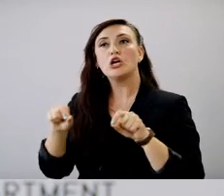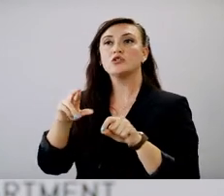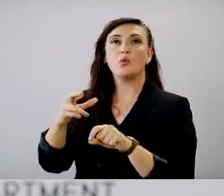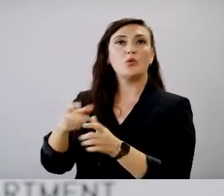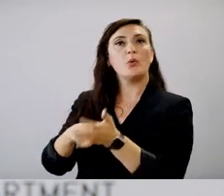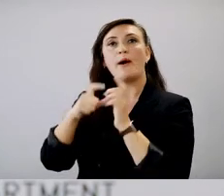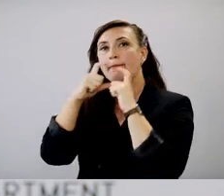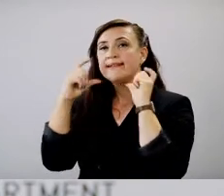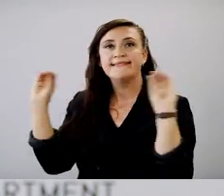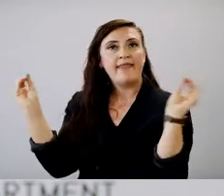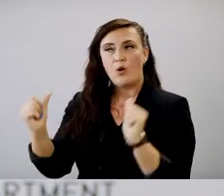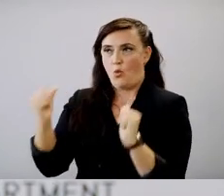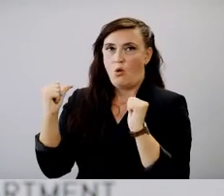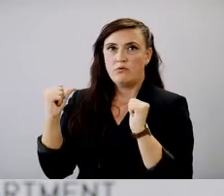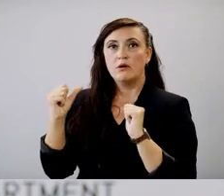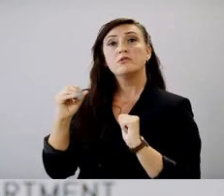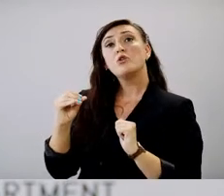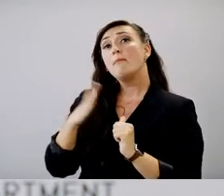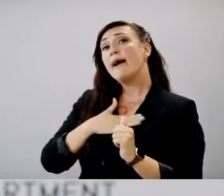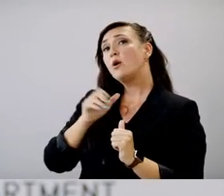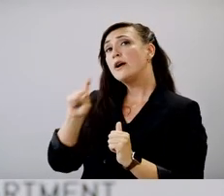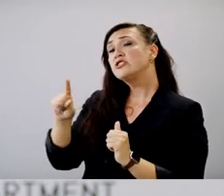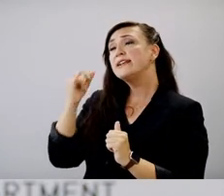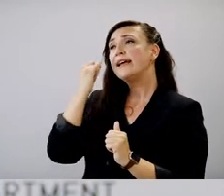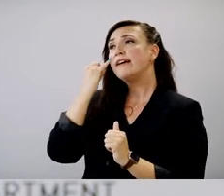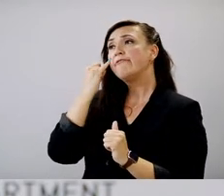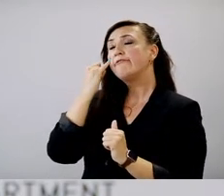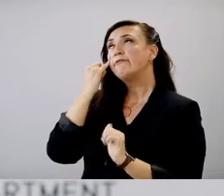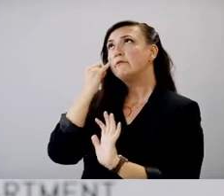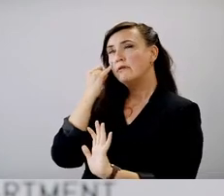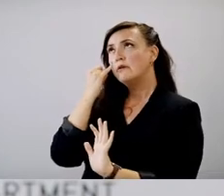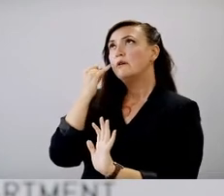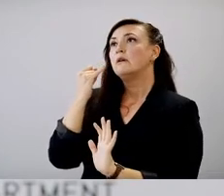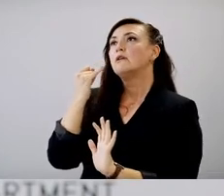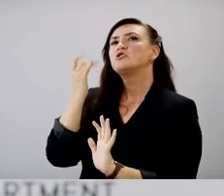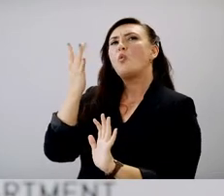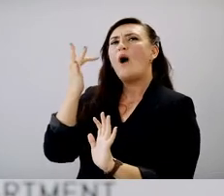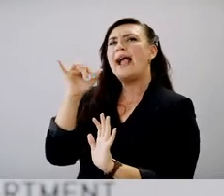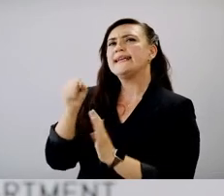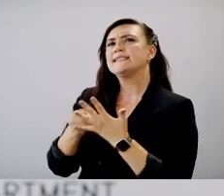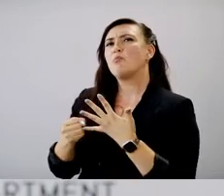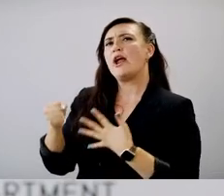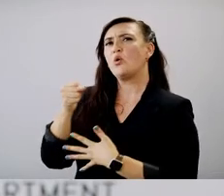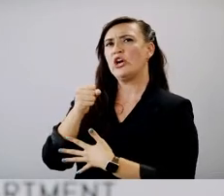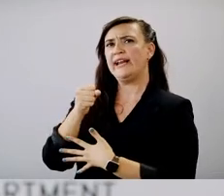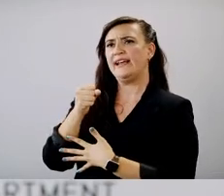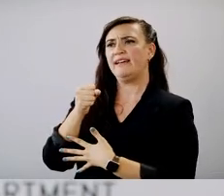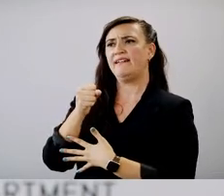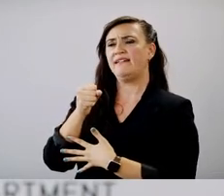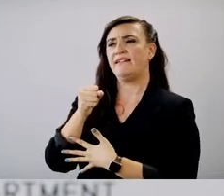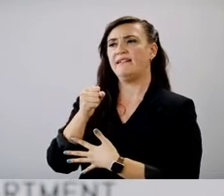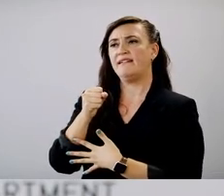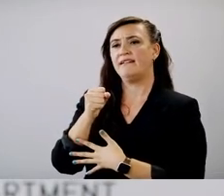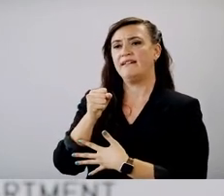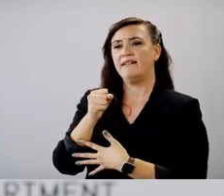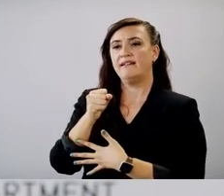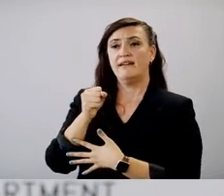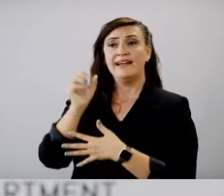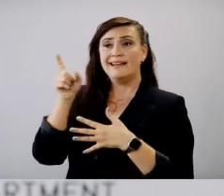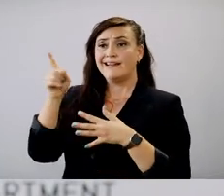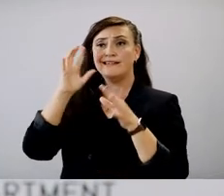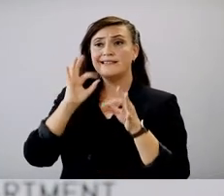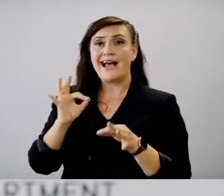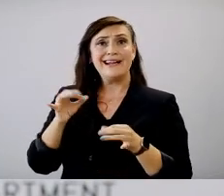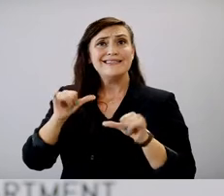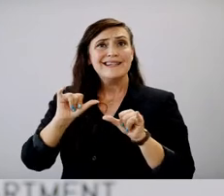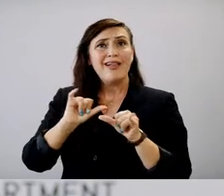my question is, if the state's prior, excuse me, why is the priority, um, if we're still in the